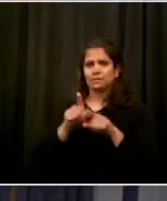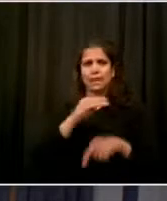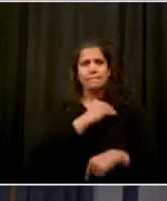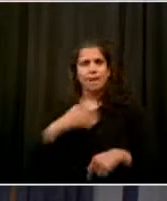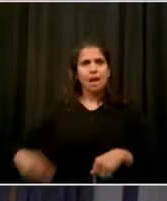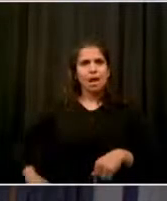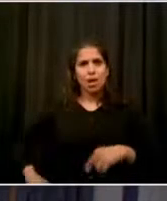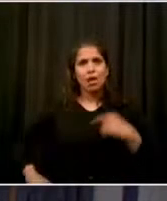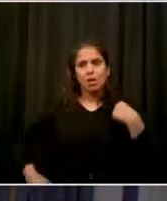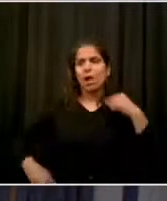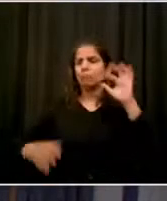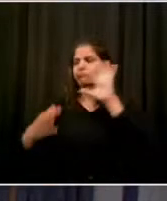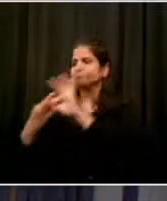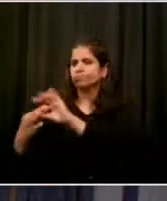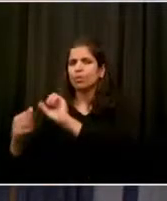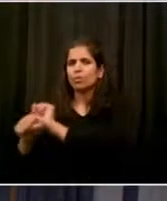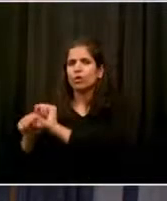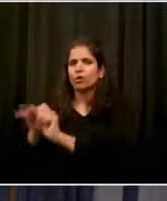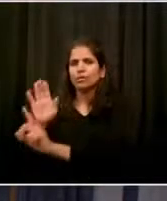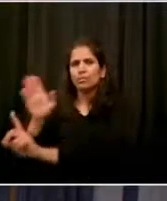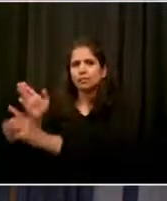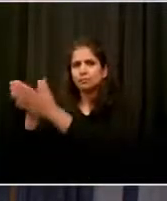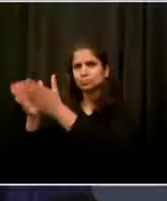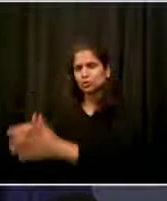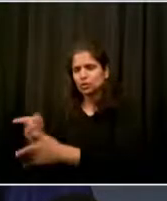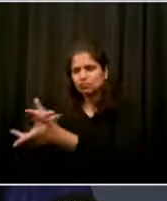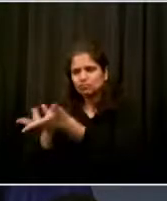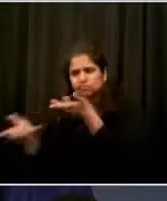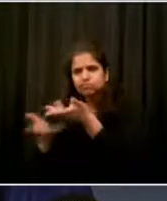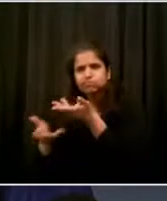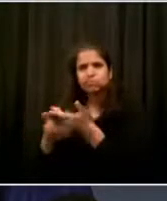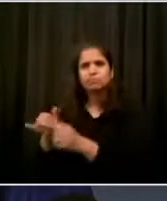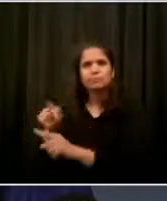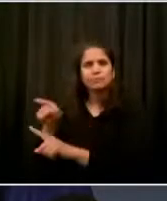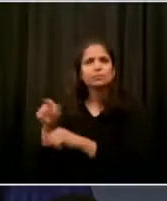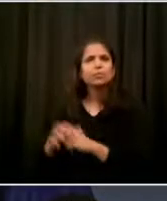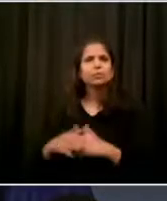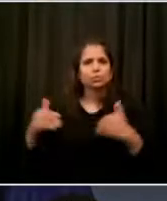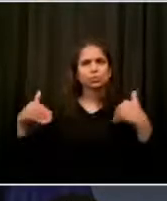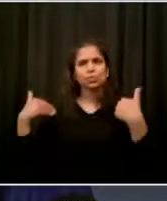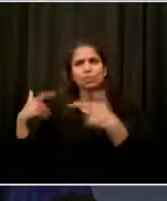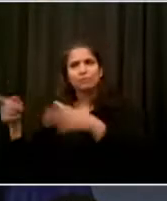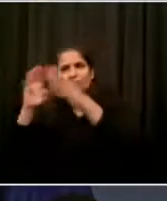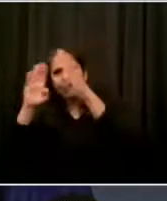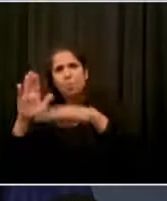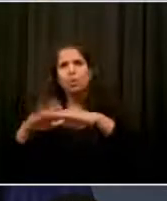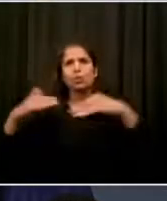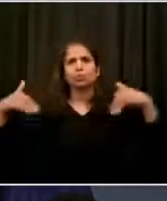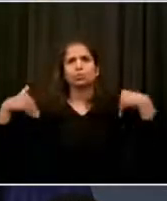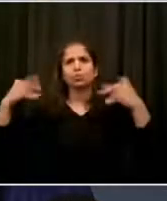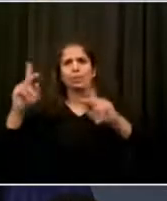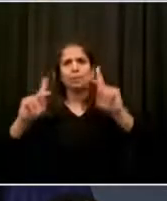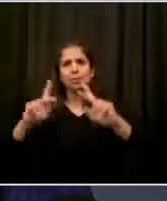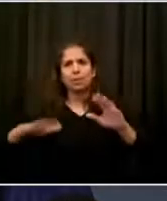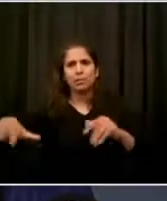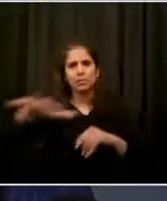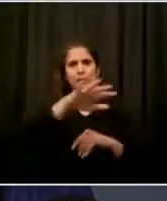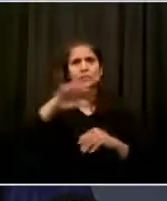nurture our young people. I said in that speech, our kids don't need to be policed, they need to be reached.